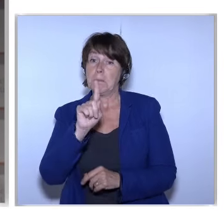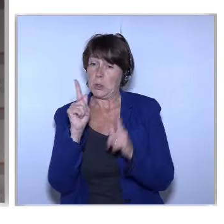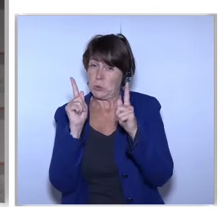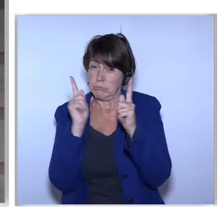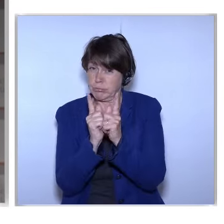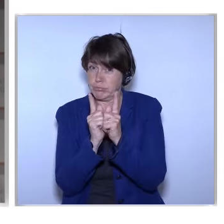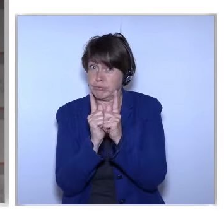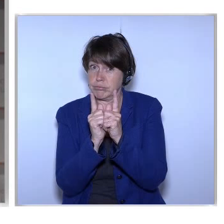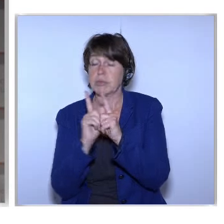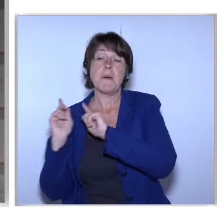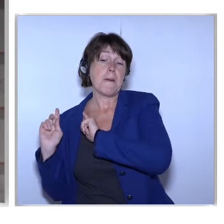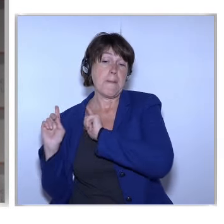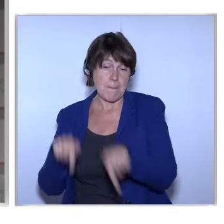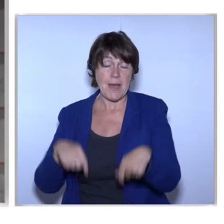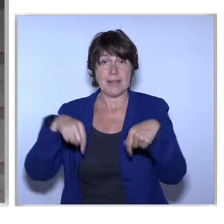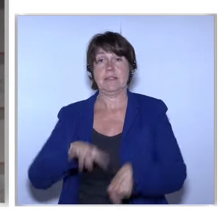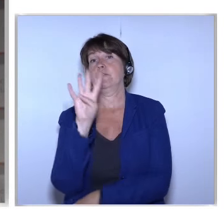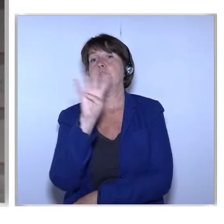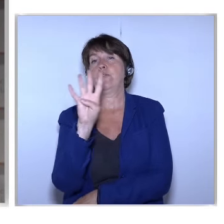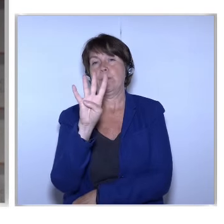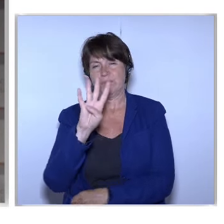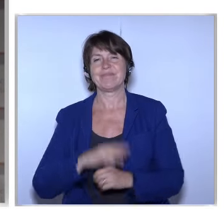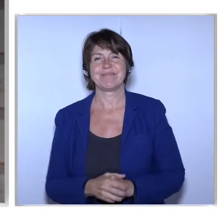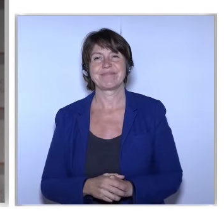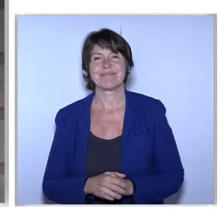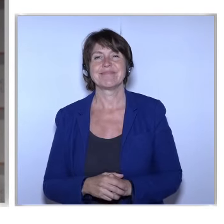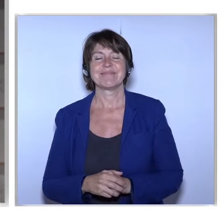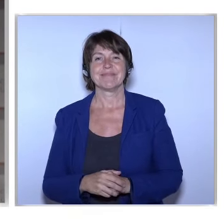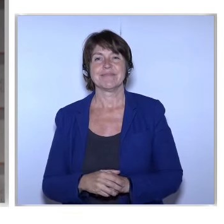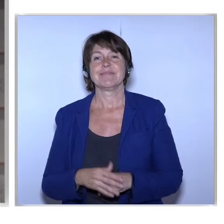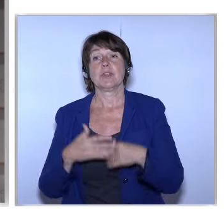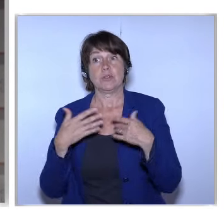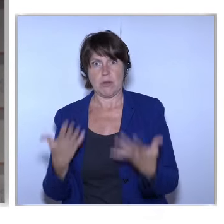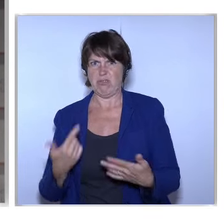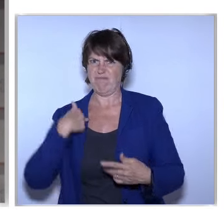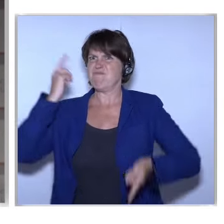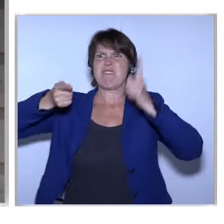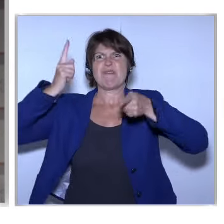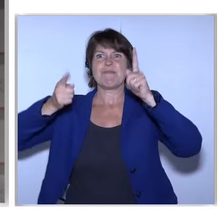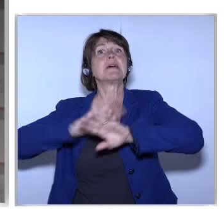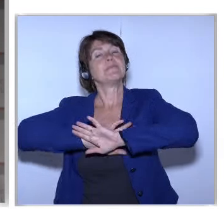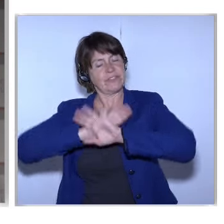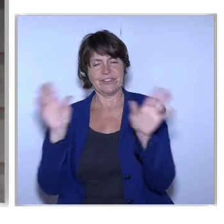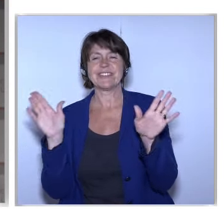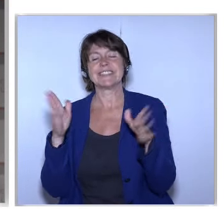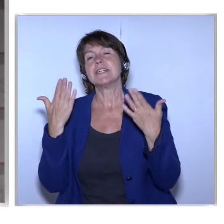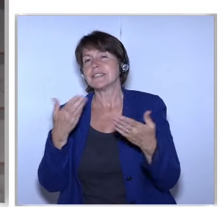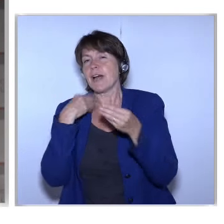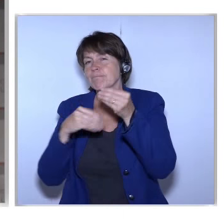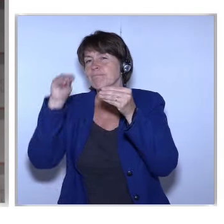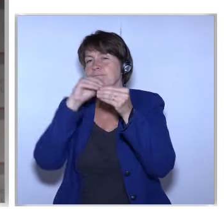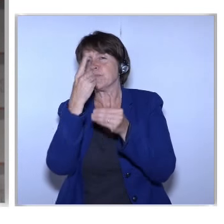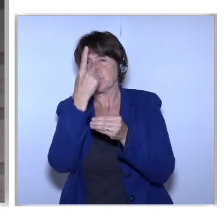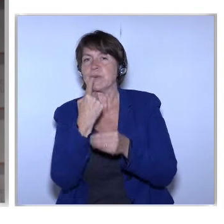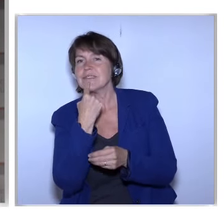Because you need to be back here by four So, having been very bossy Let me just tell you a bit